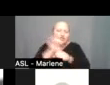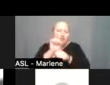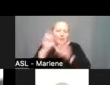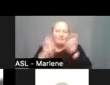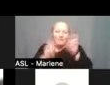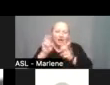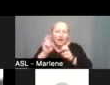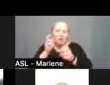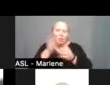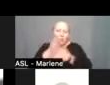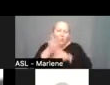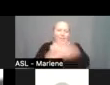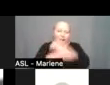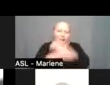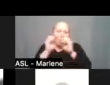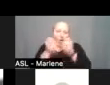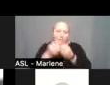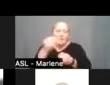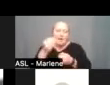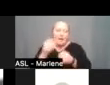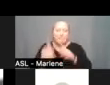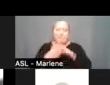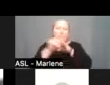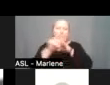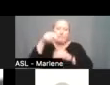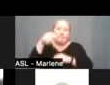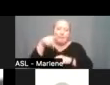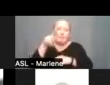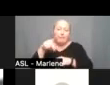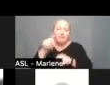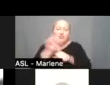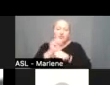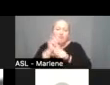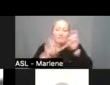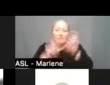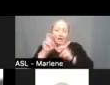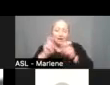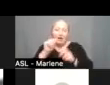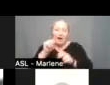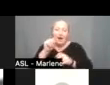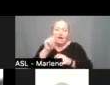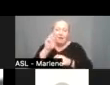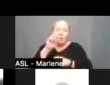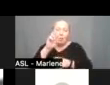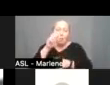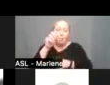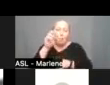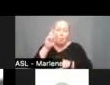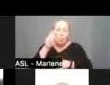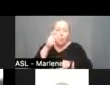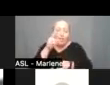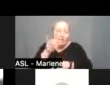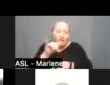we've also had pop-up job fairs at the school sites and barbara weatherly and the hr staff have been